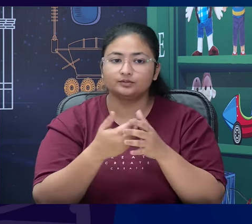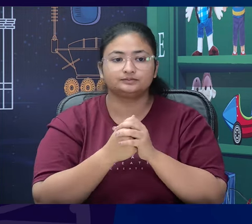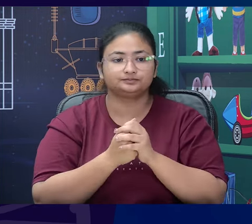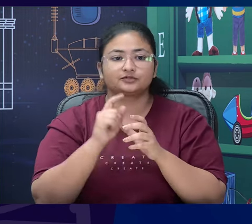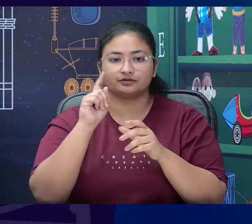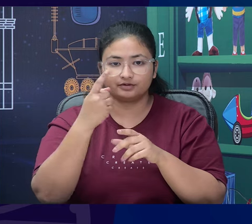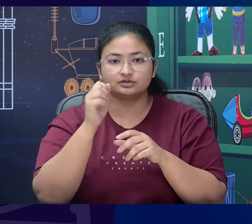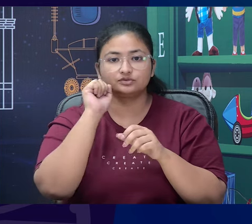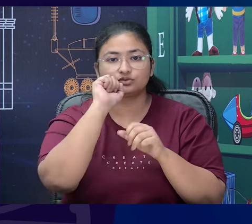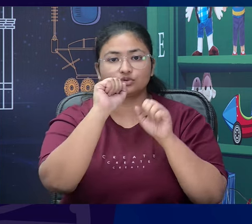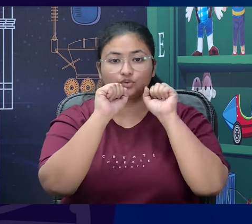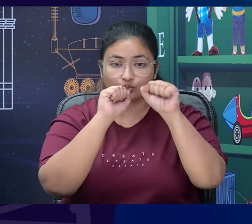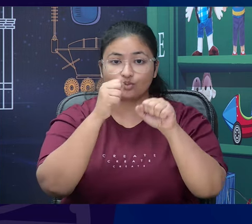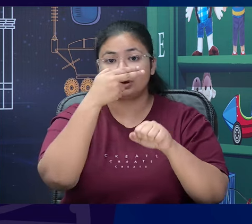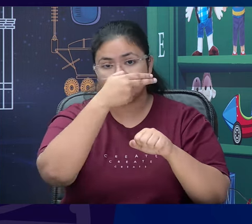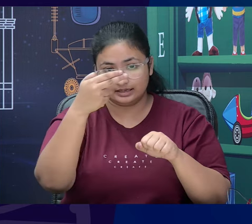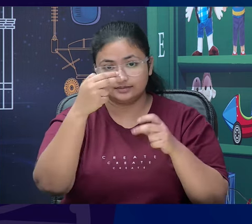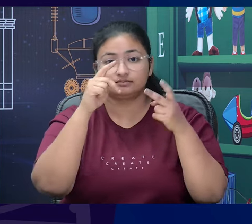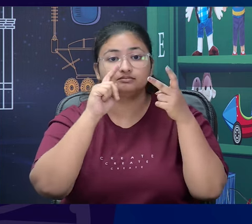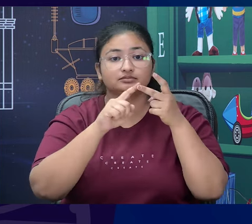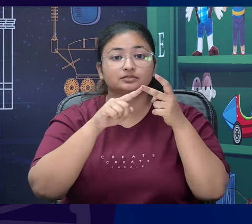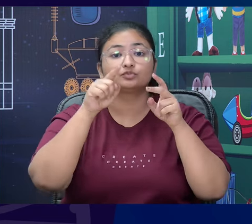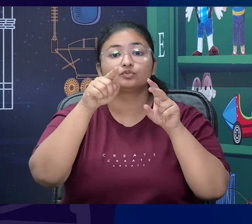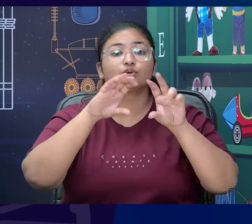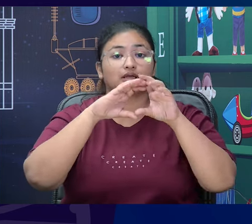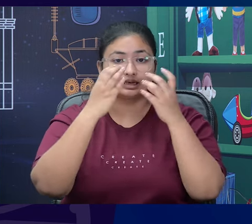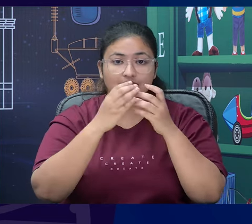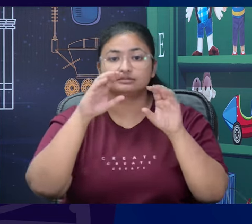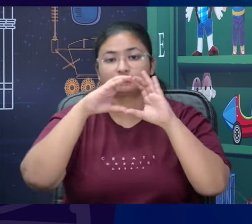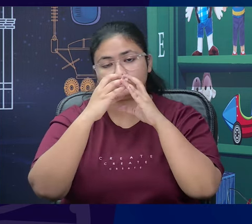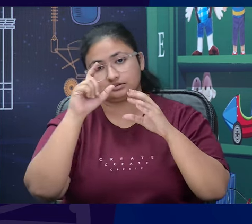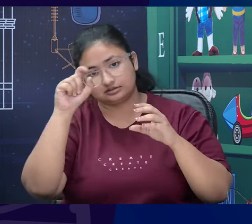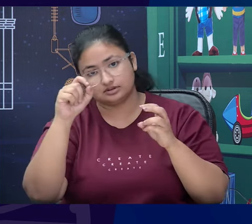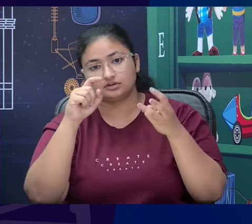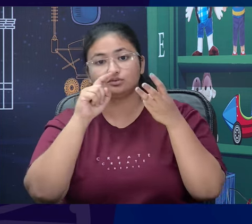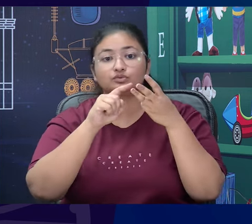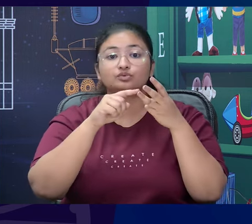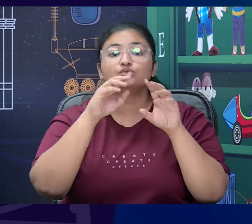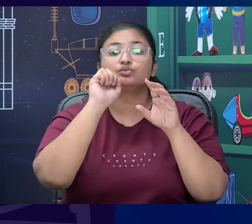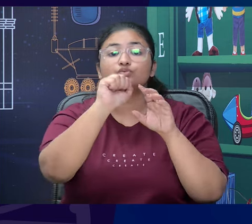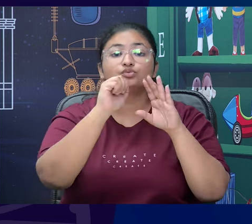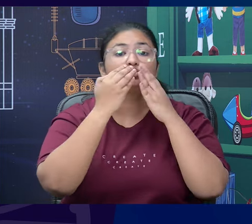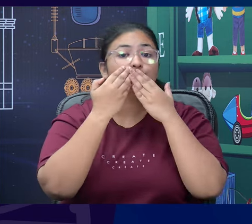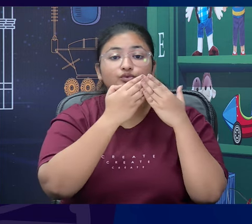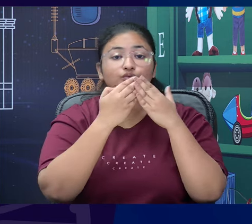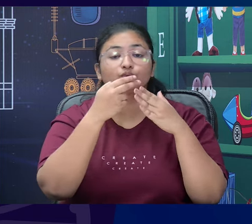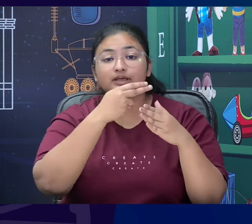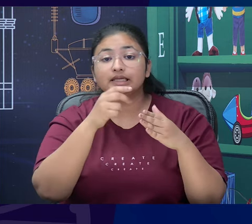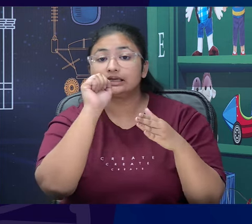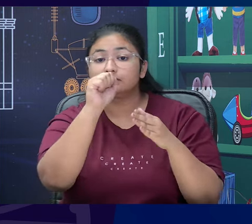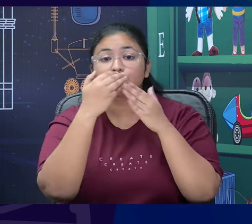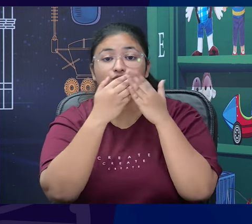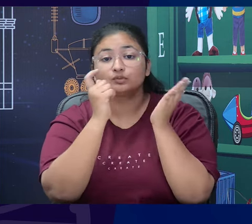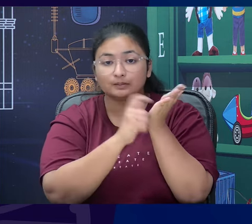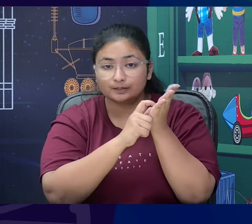Firstly, you have to write your name and then the class, class 10th. Your school's name and the address and